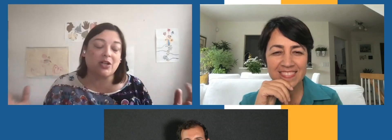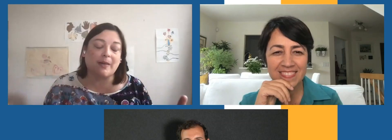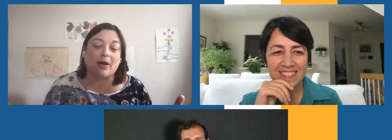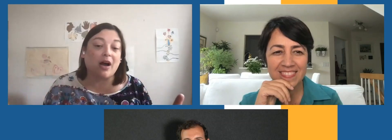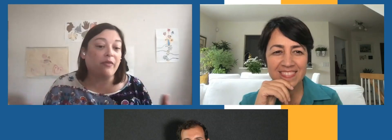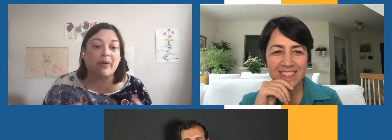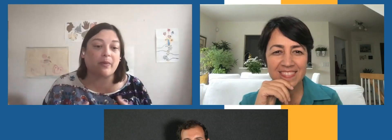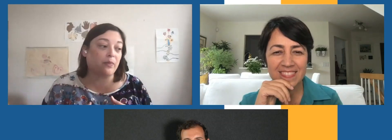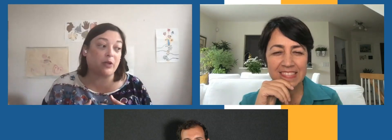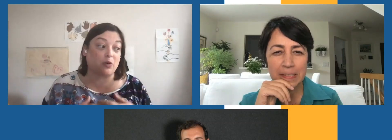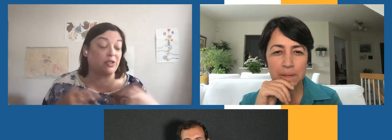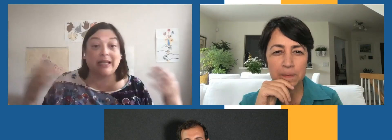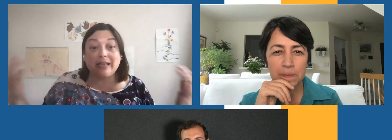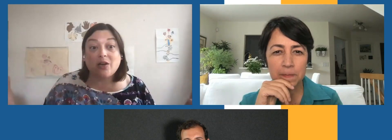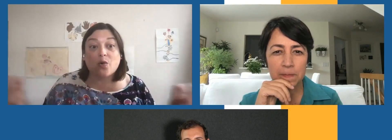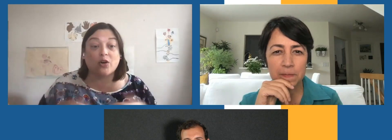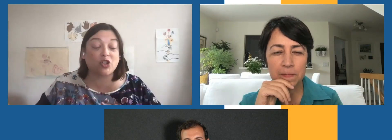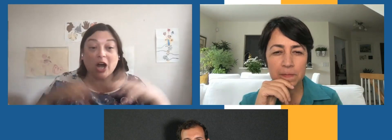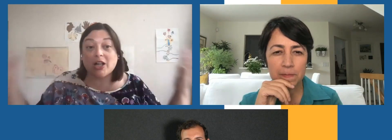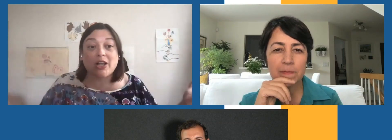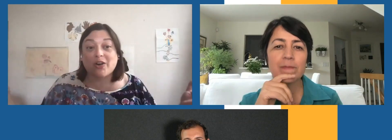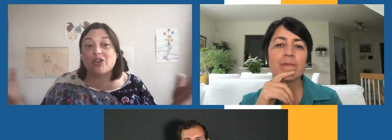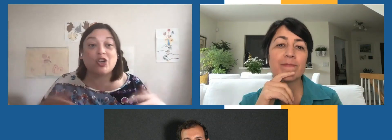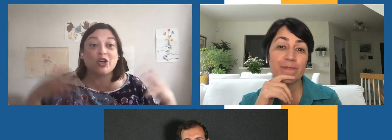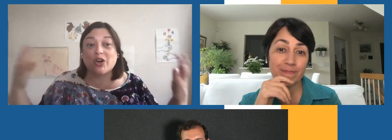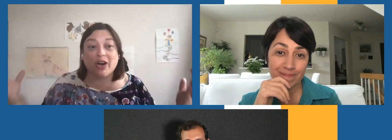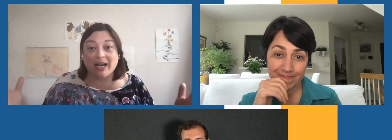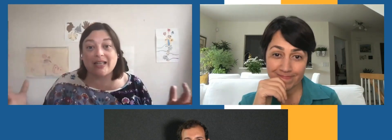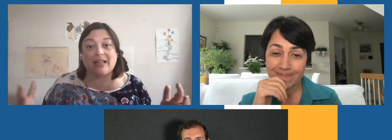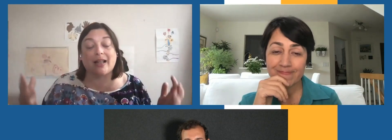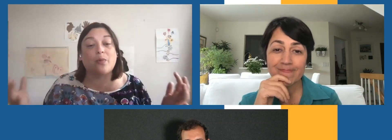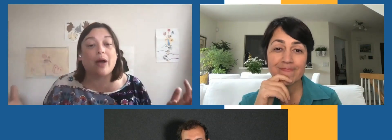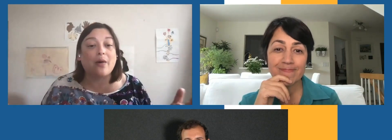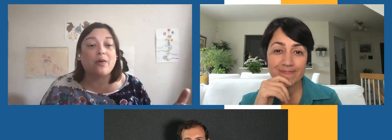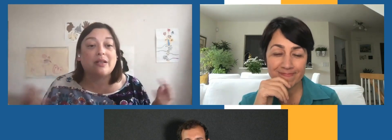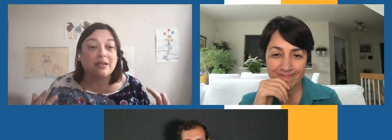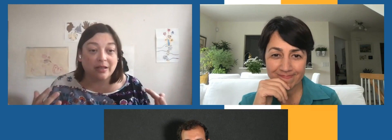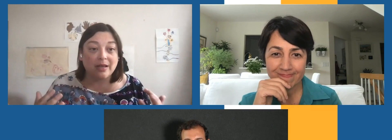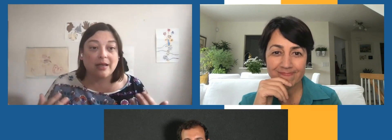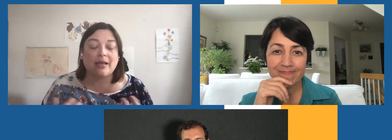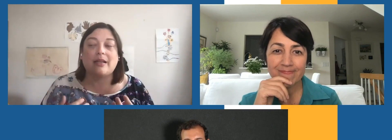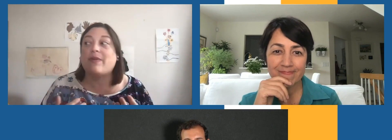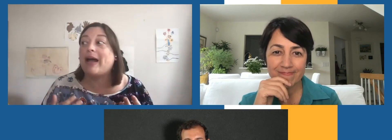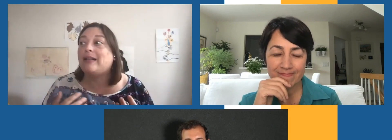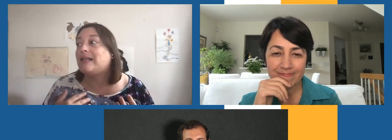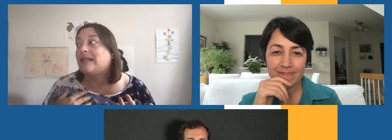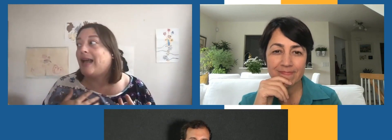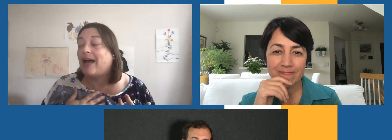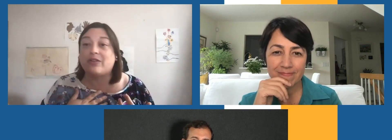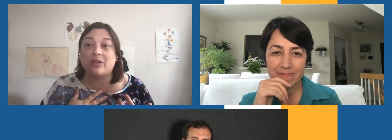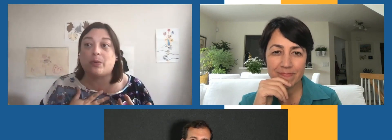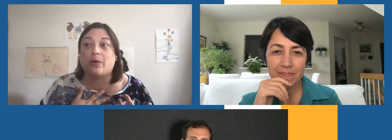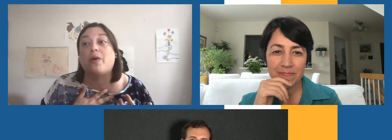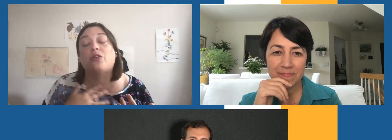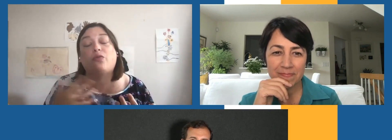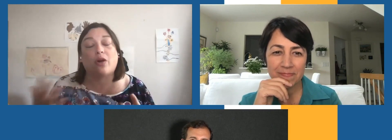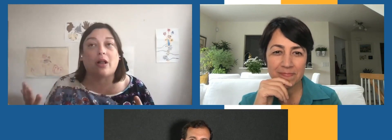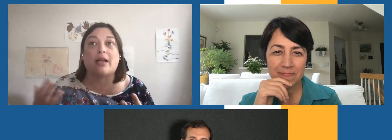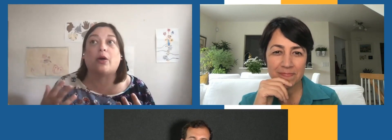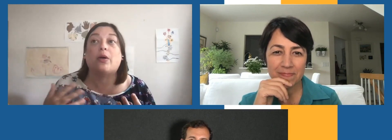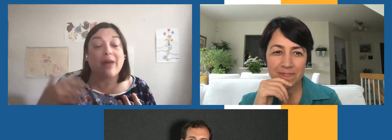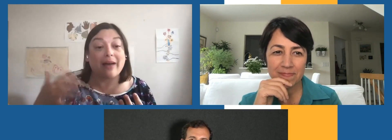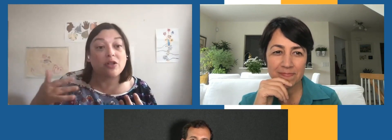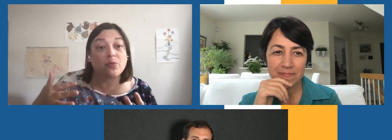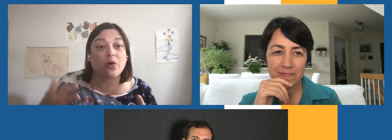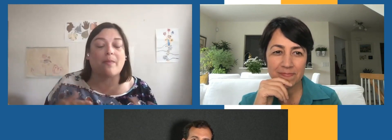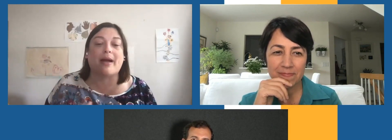And I'm not just talking about coffee, but, you know, tea or chocolate or sugar or anything like that. How is this? If I, let's say after this program, well, it's four